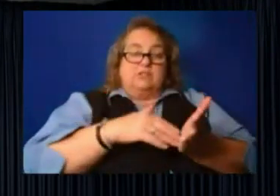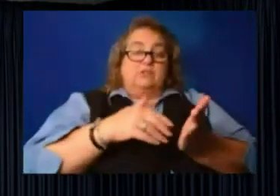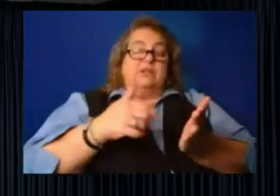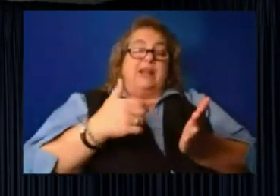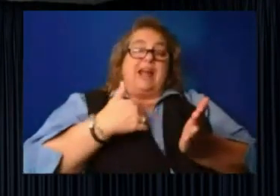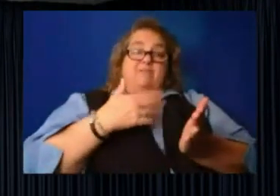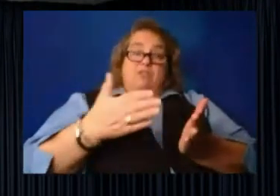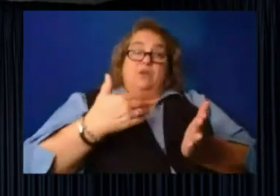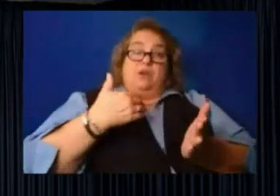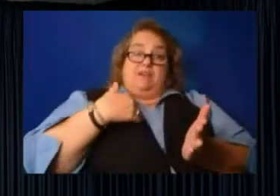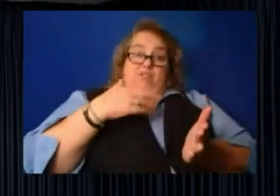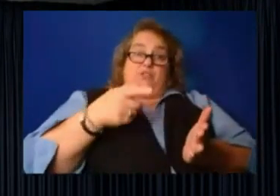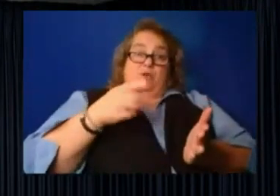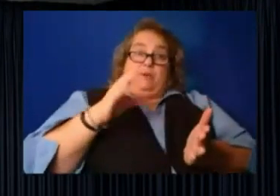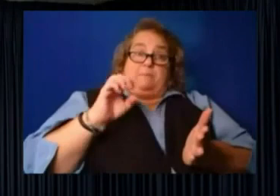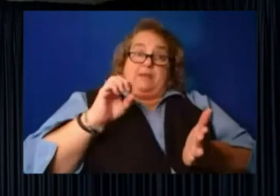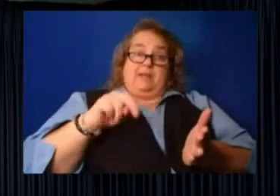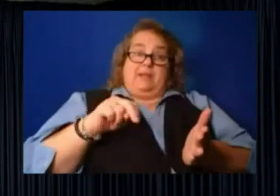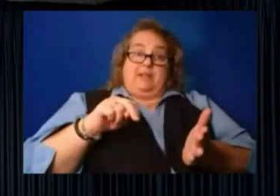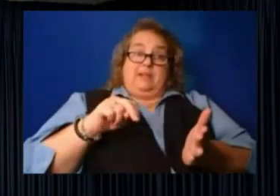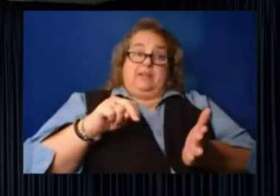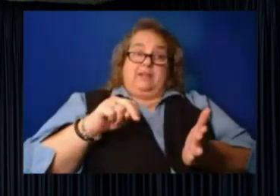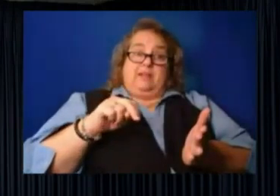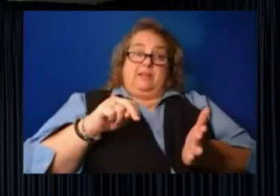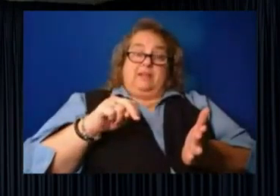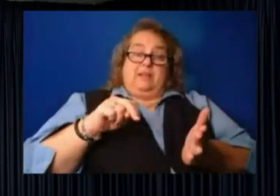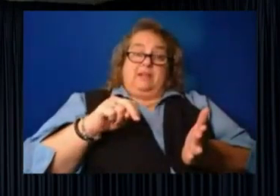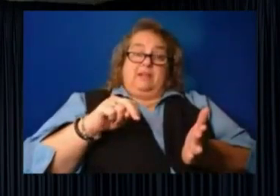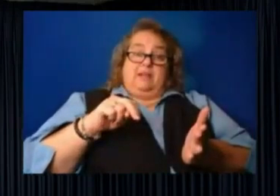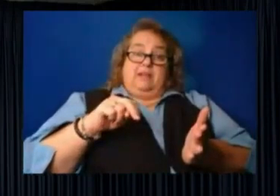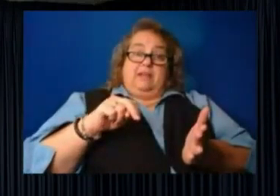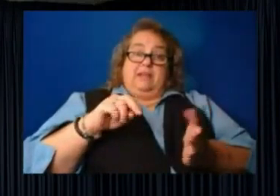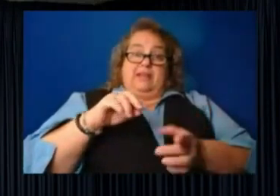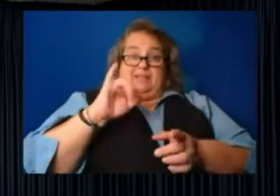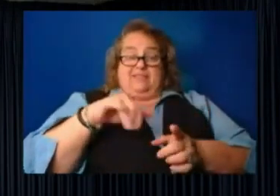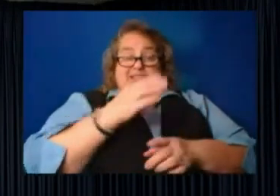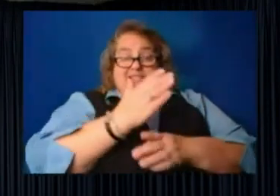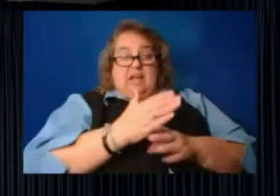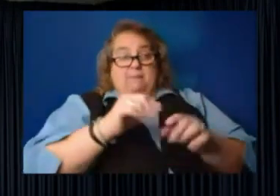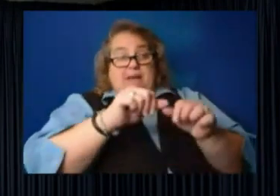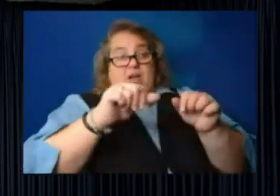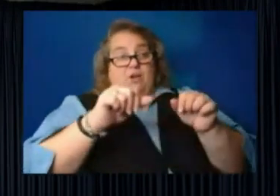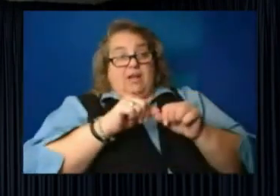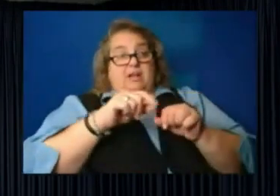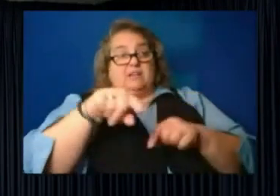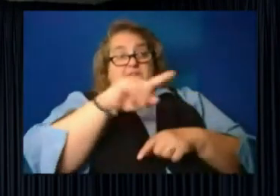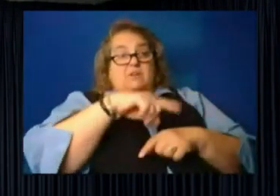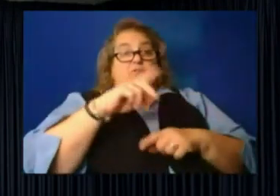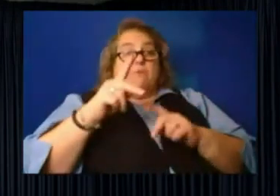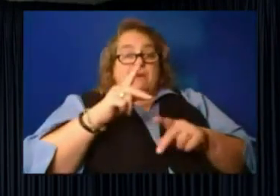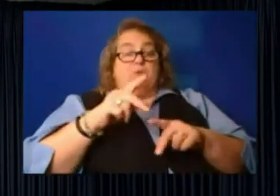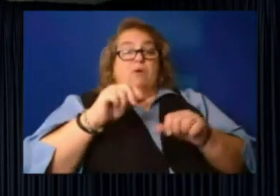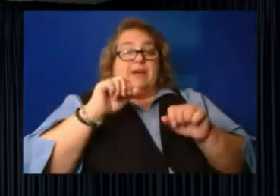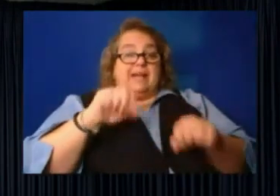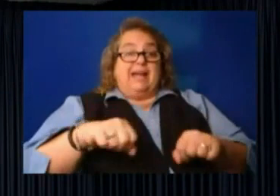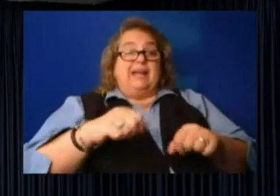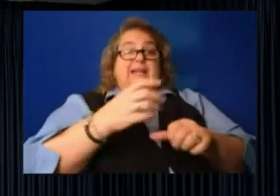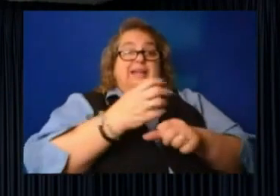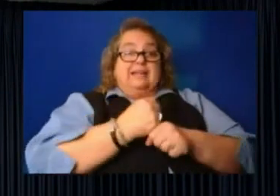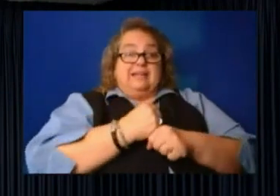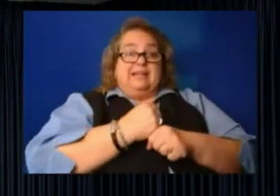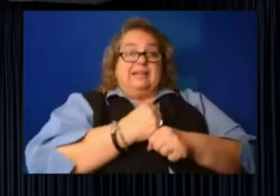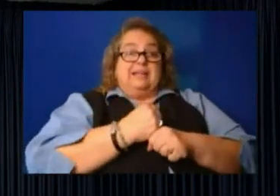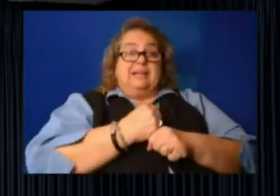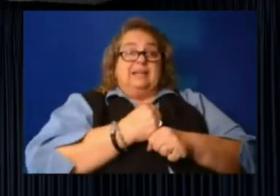you know, processes in place in the effective counties to make sure that people are being able to get, uh, Tdap vaccinations